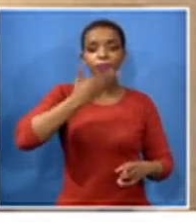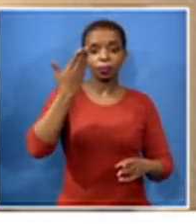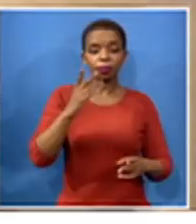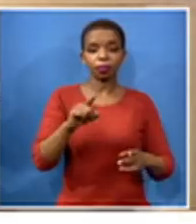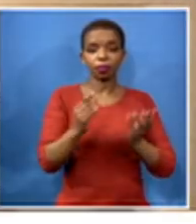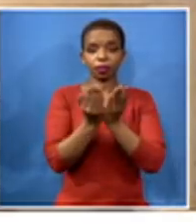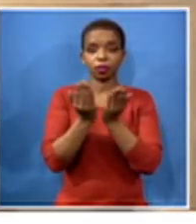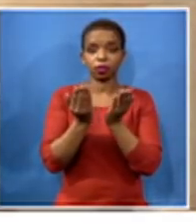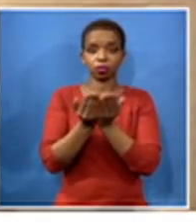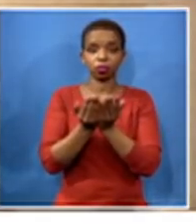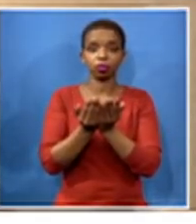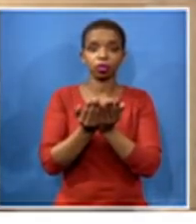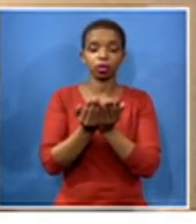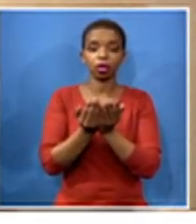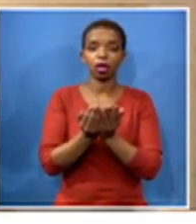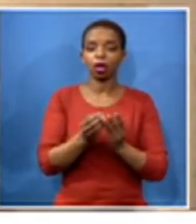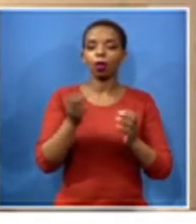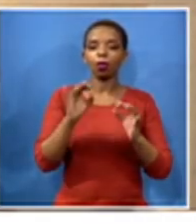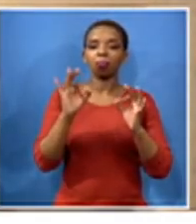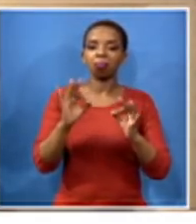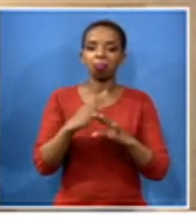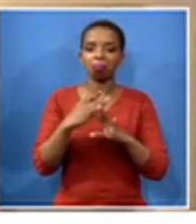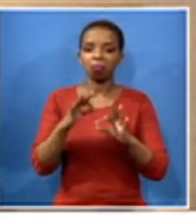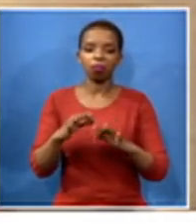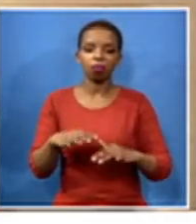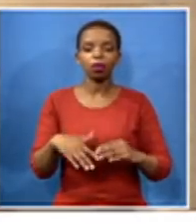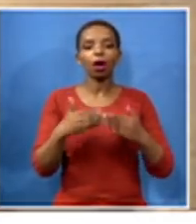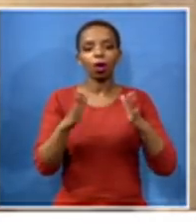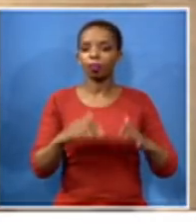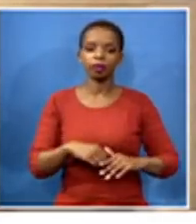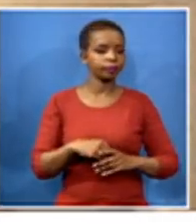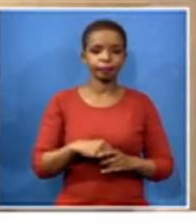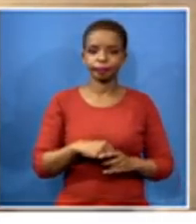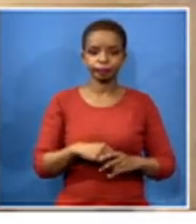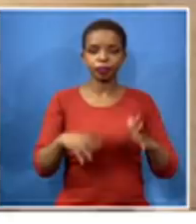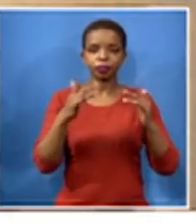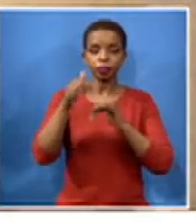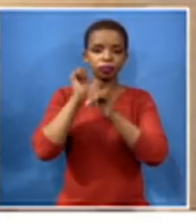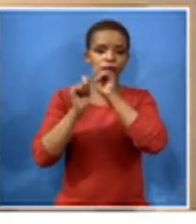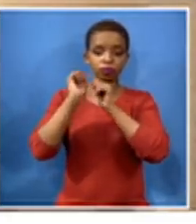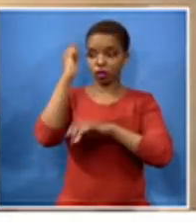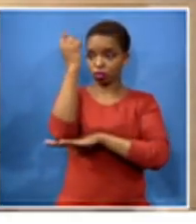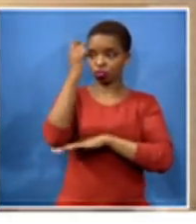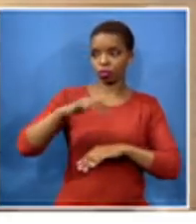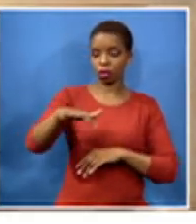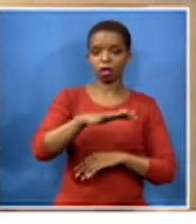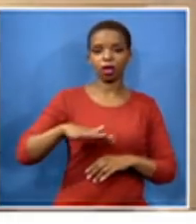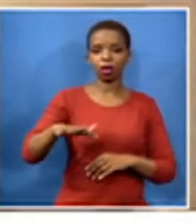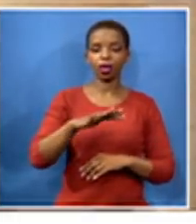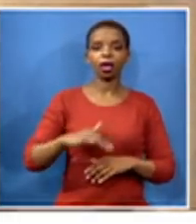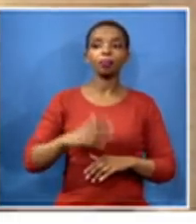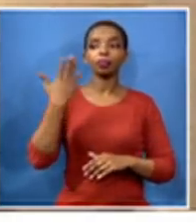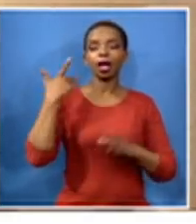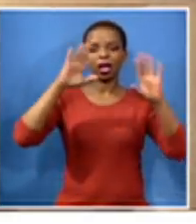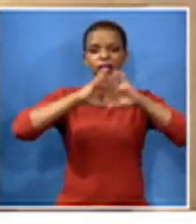effectively or don't exist at the school effectively now coming back to the rural areas last night there was a report that